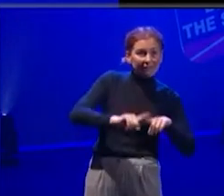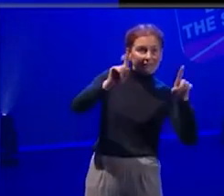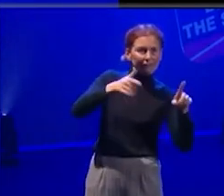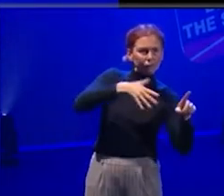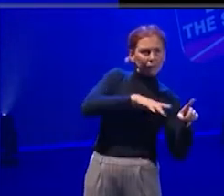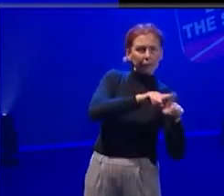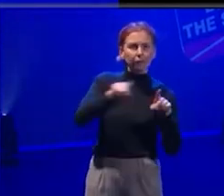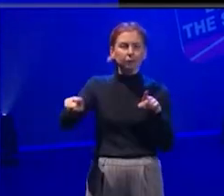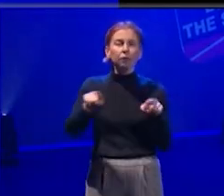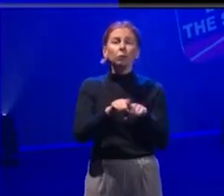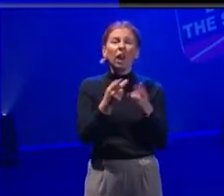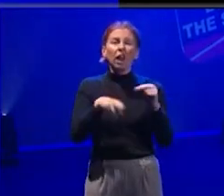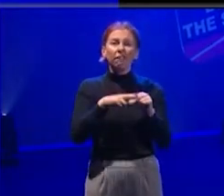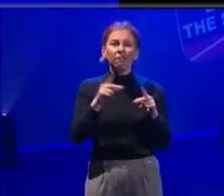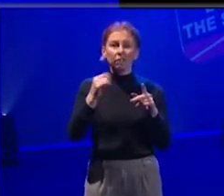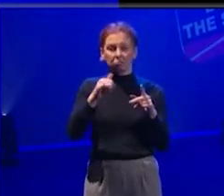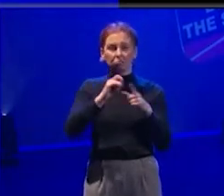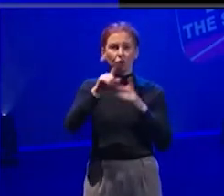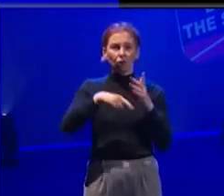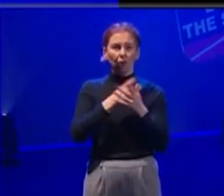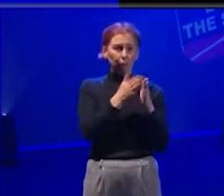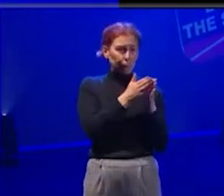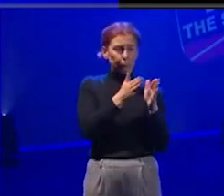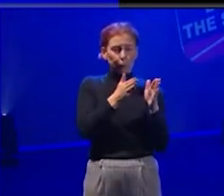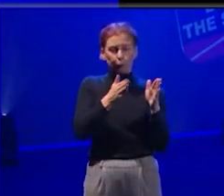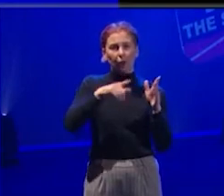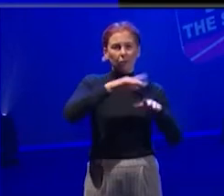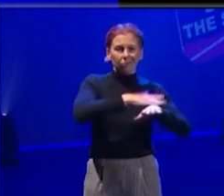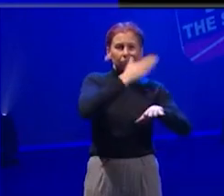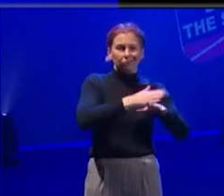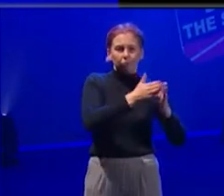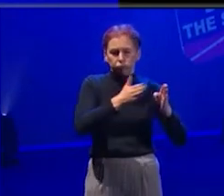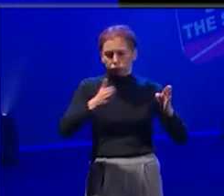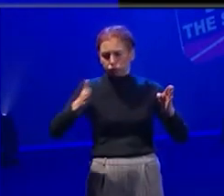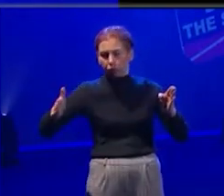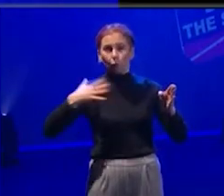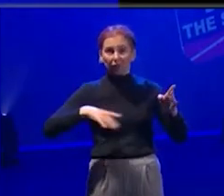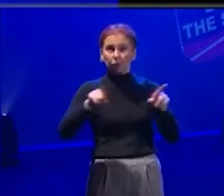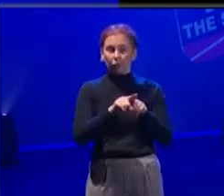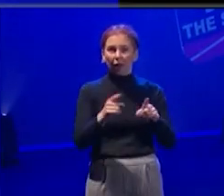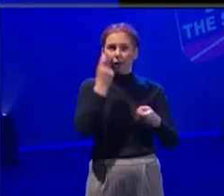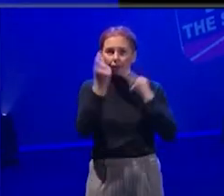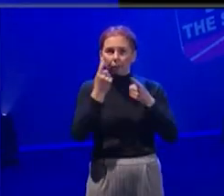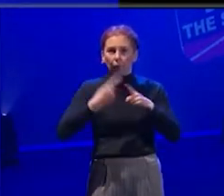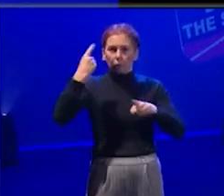have long-standing projects, it's really important for us to be able to pivot really quickly and to be able to